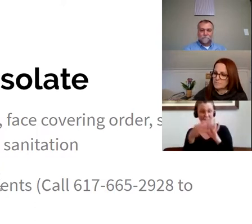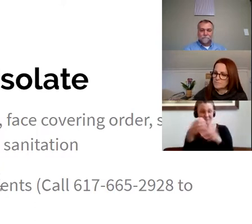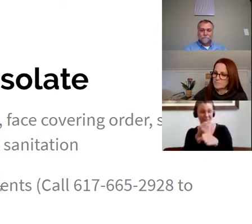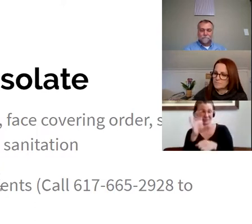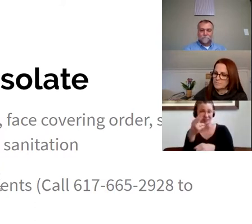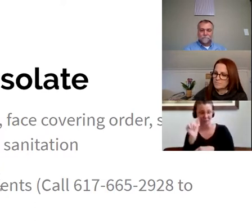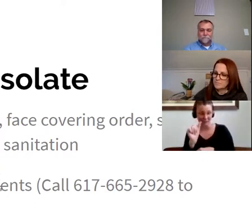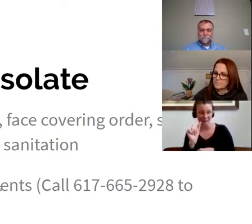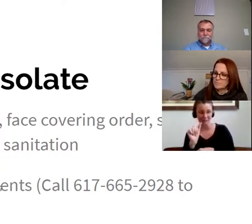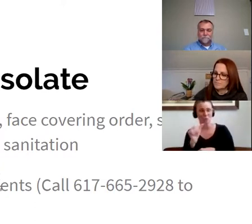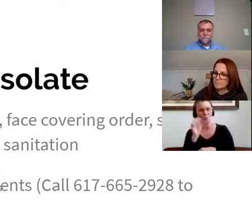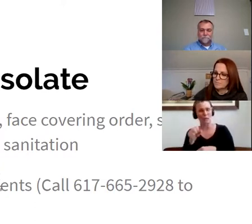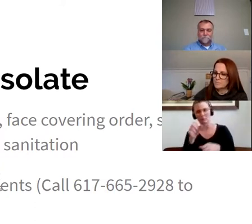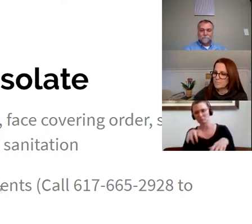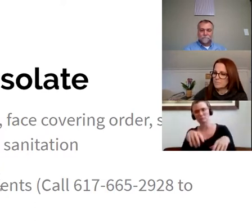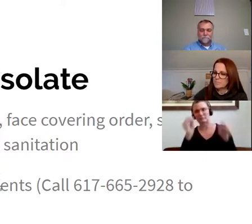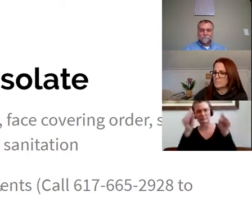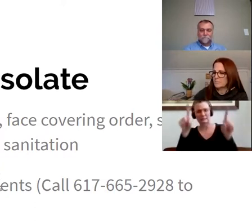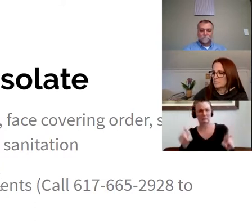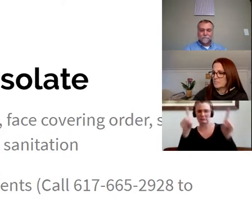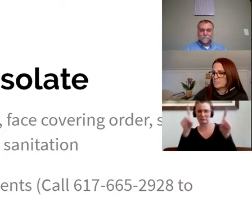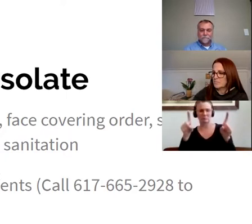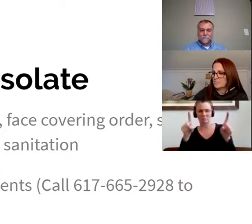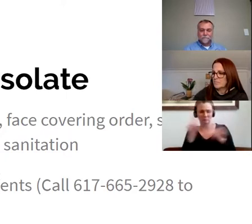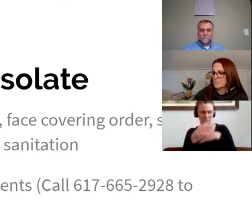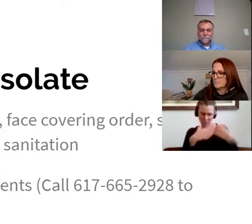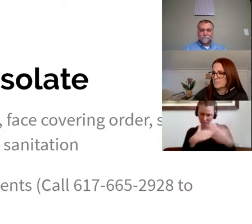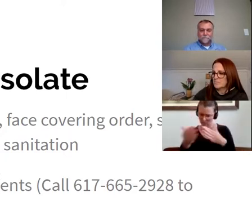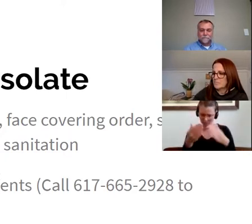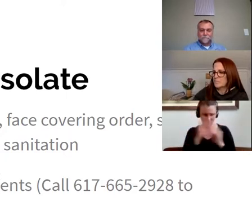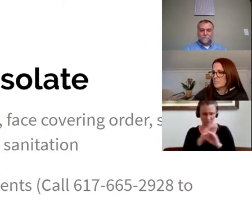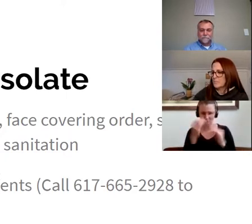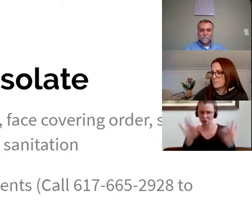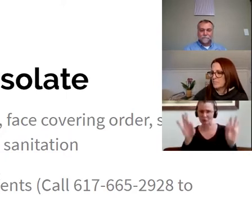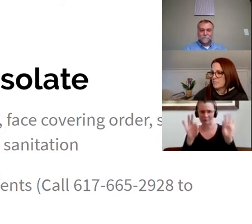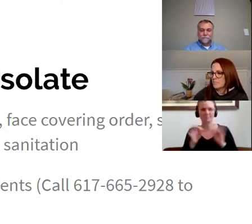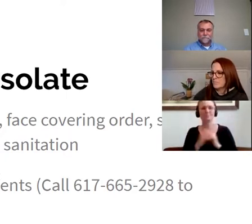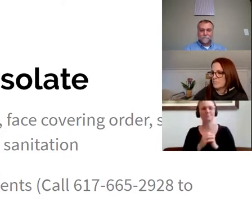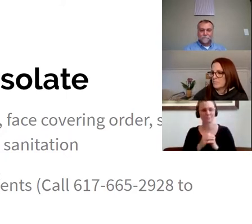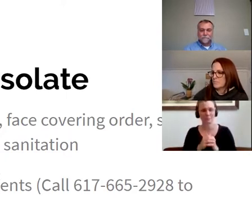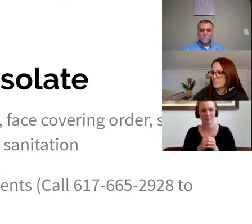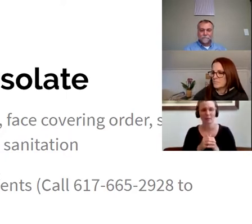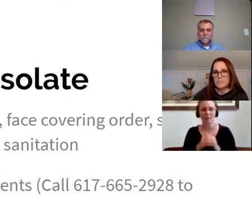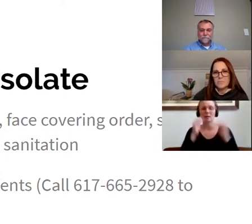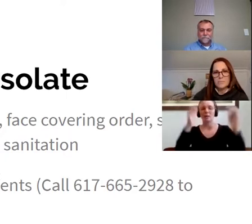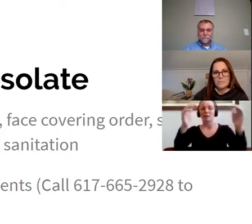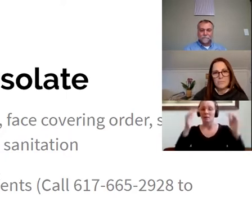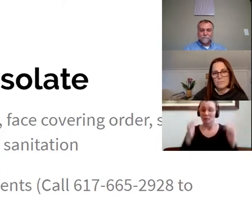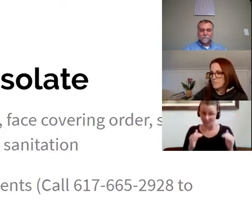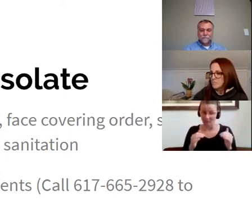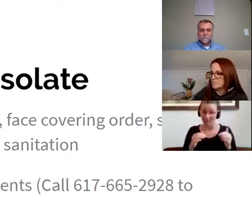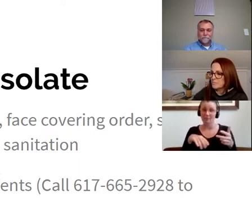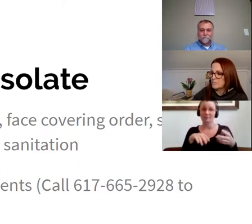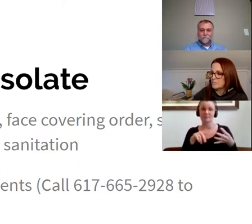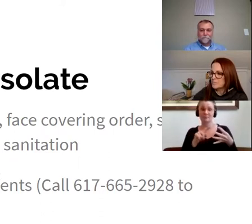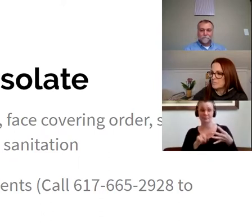contact tracing and recovery support for those people who are tested and do test positive and also making sure that those